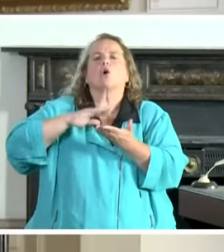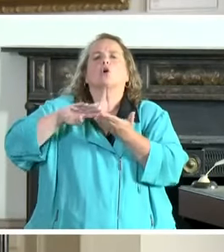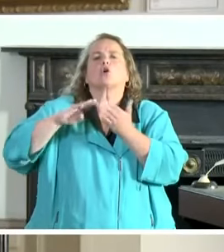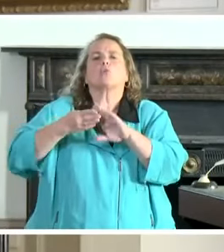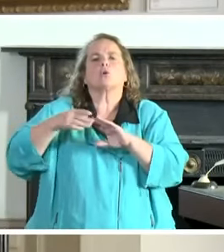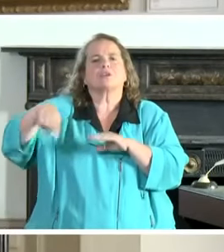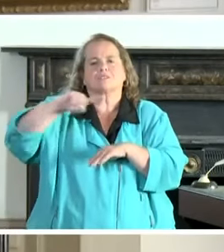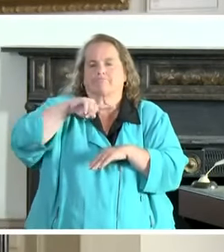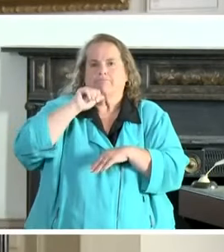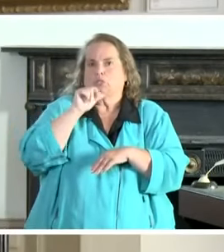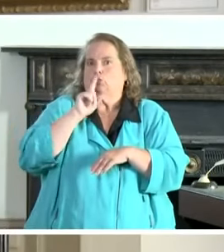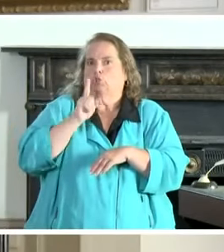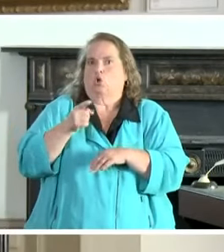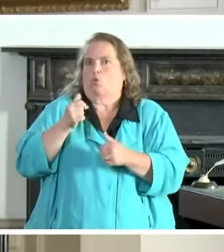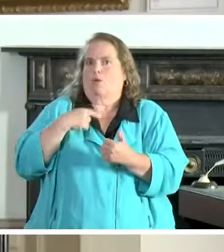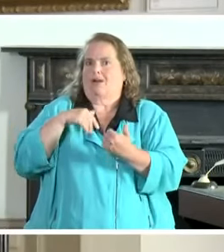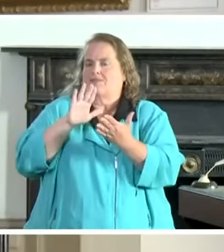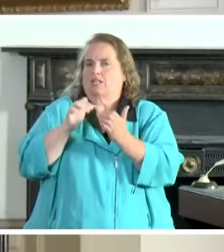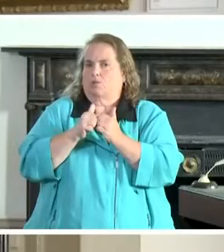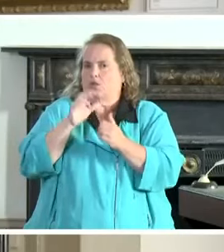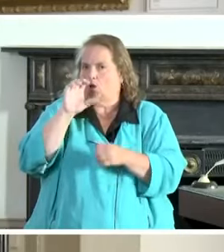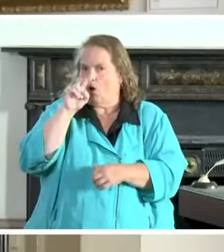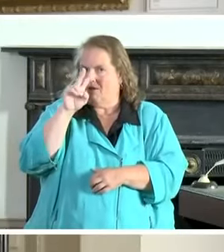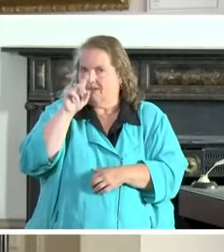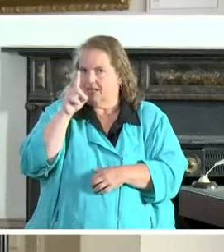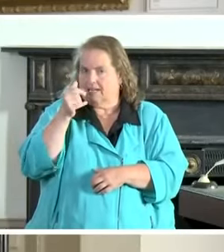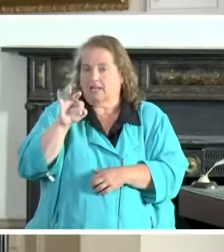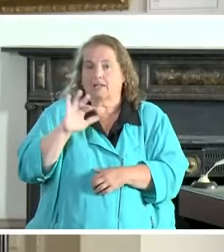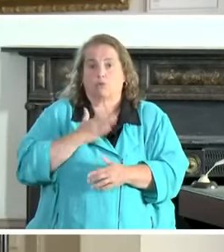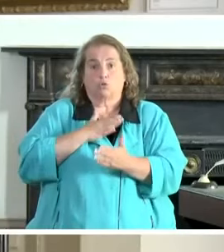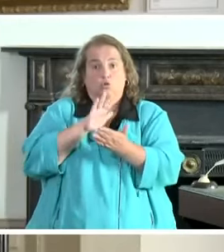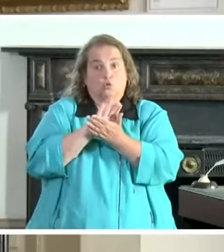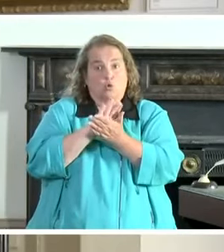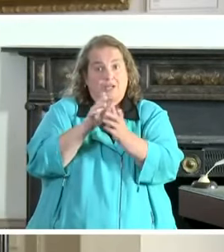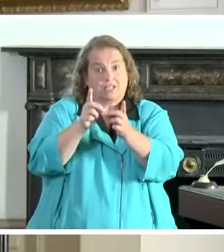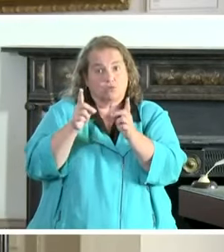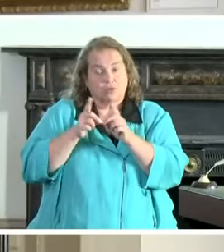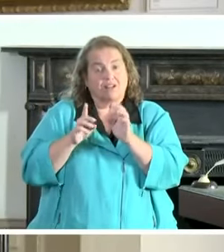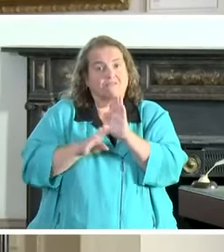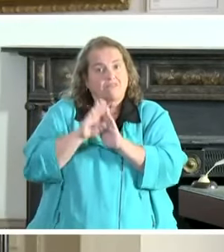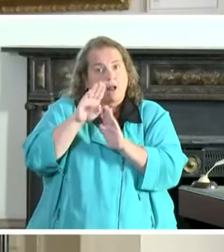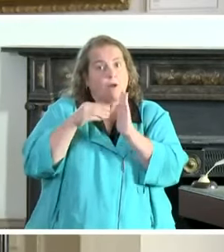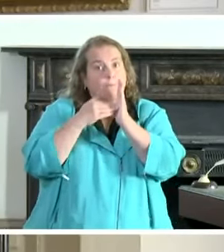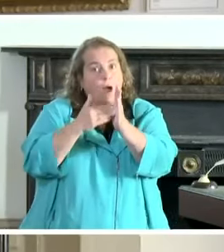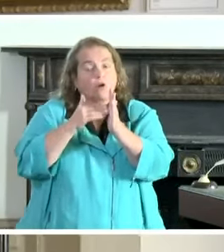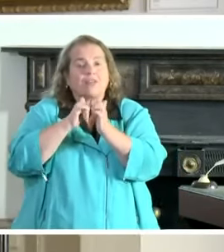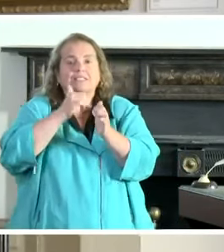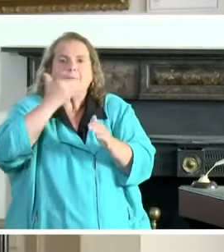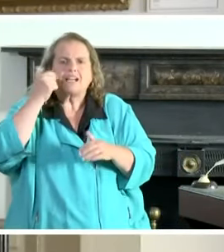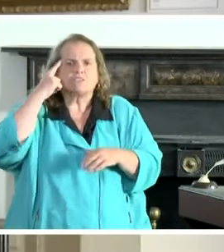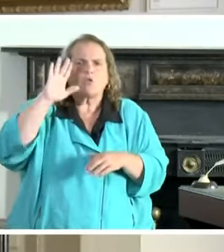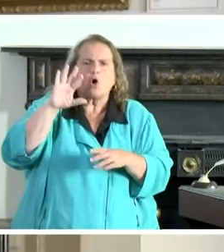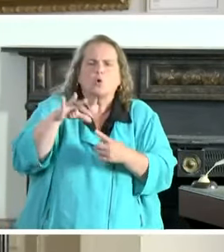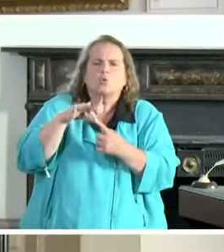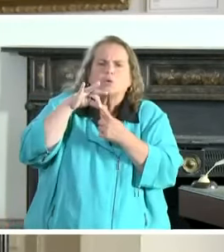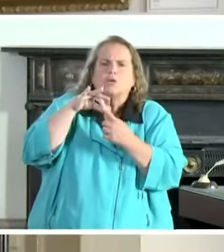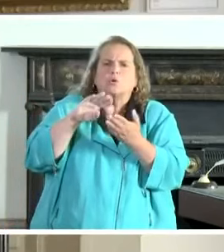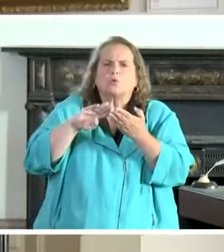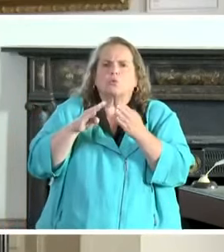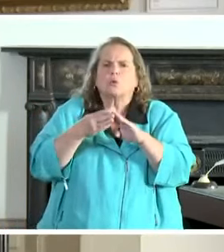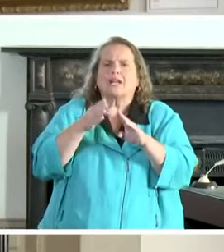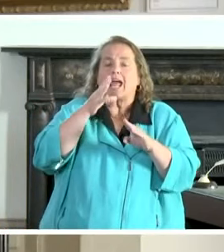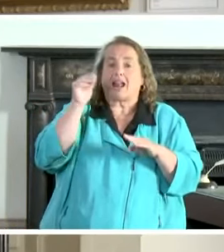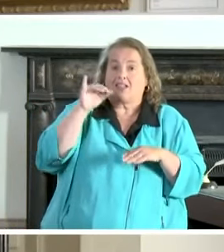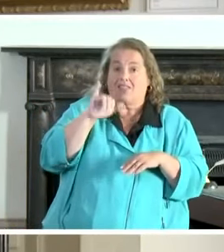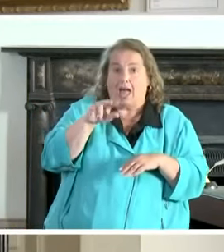face with COVID-19. Our school districts are developing models that work best for their unique communities, and this